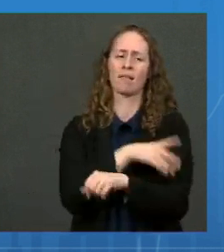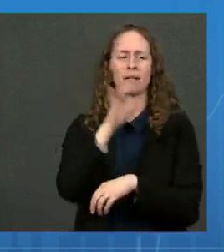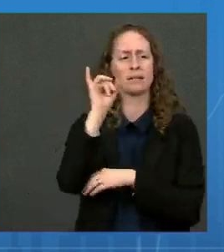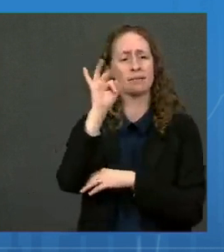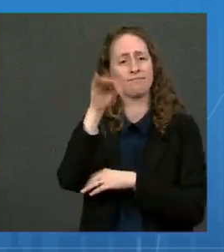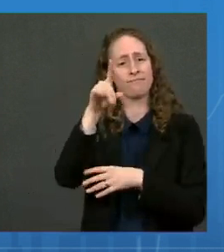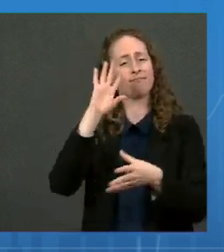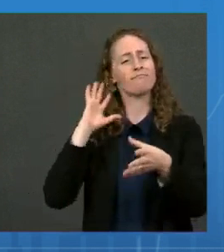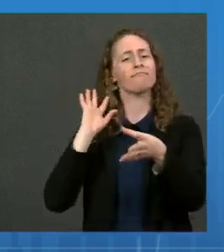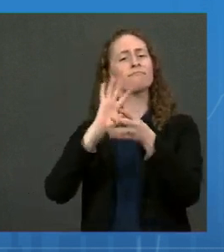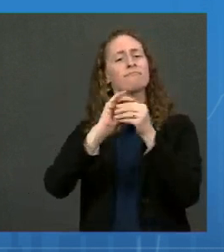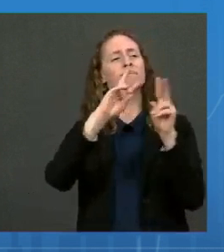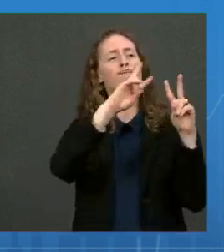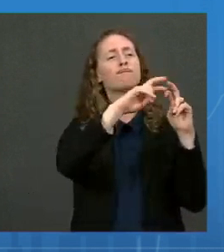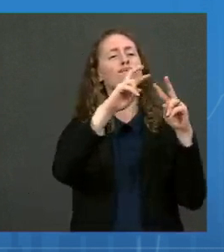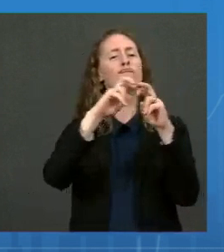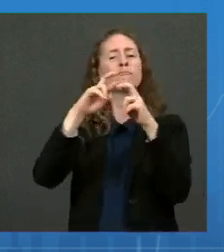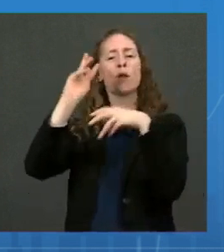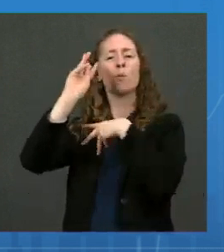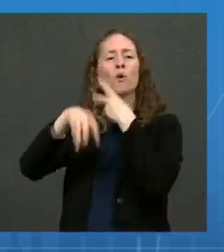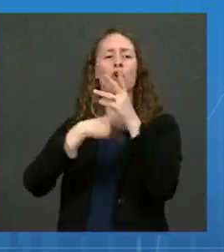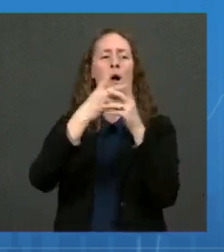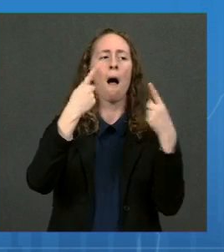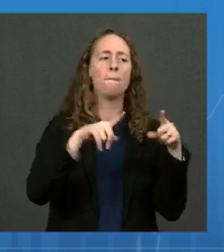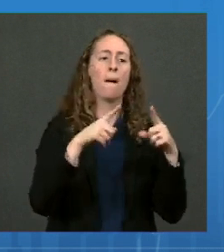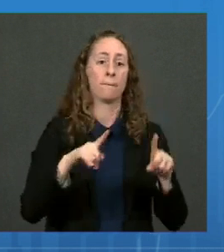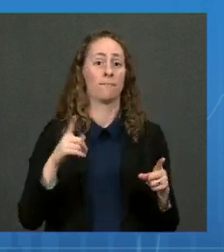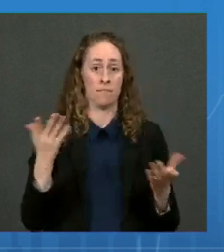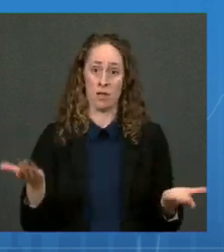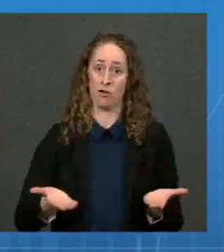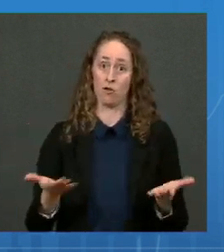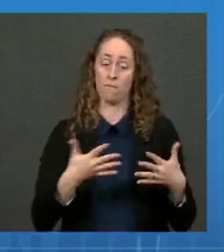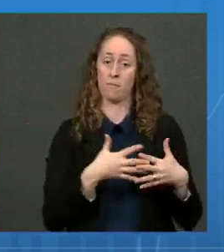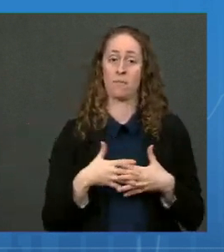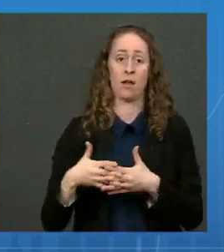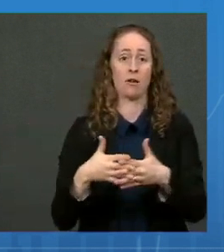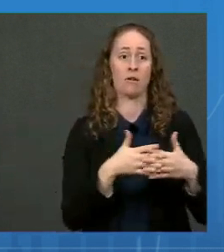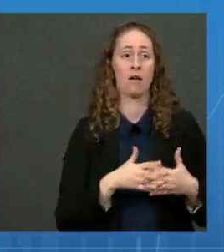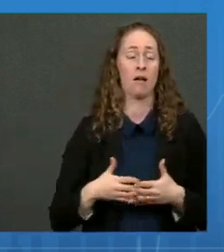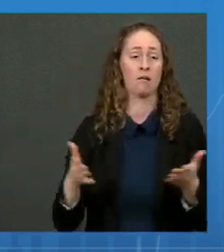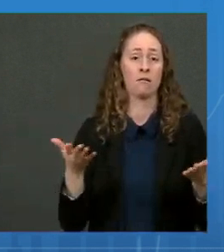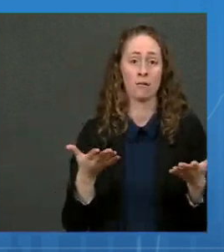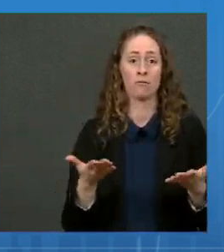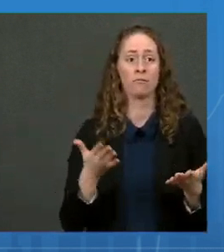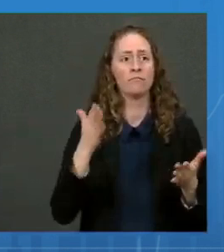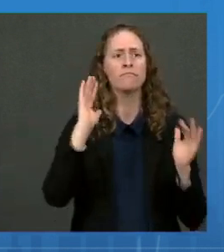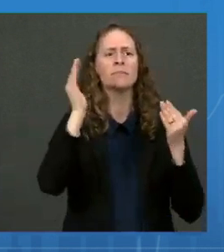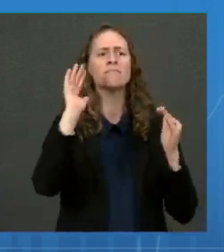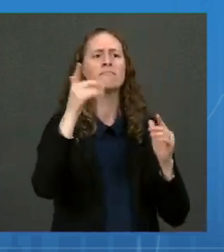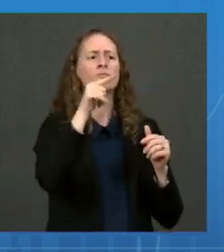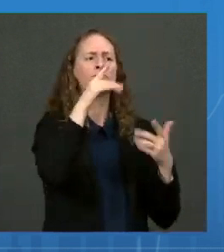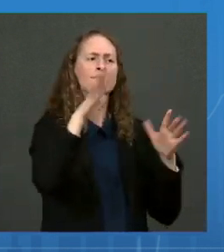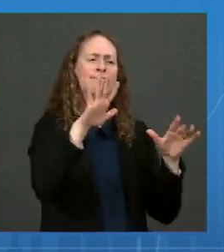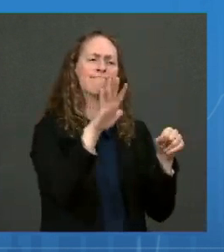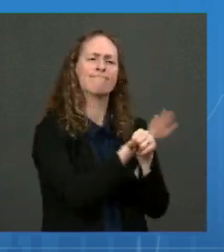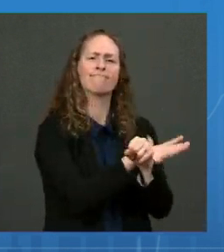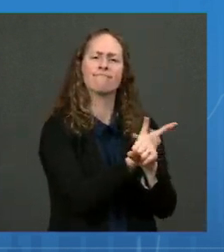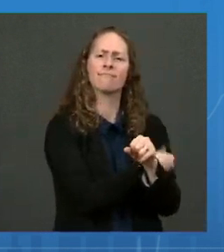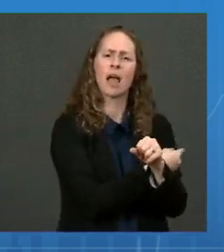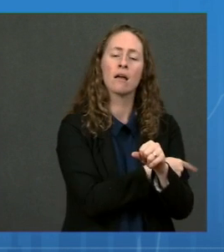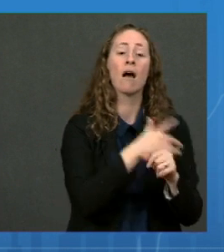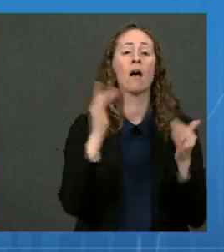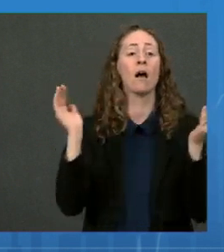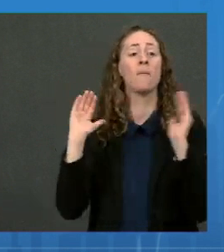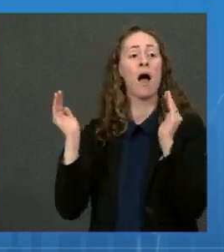efficacy, including that in the United States, that if you compare fully vaccinated people with unvaccinated,